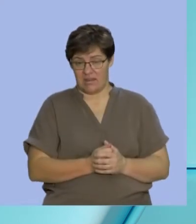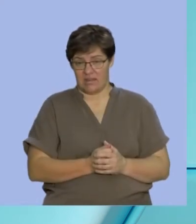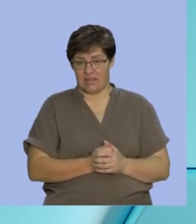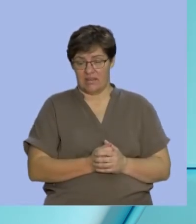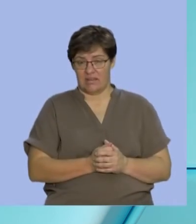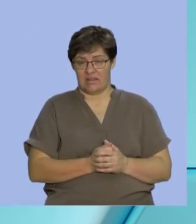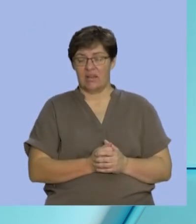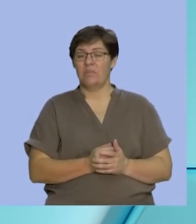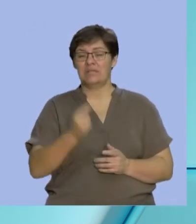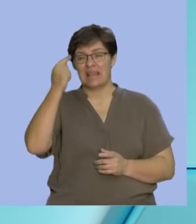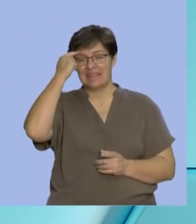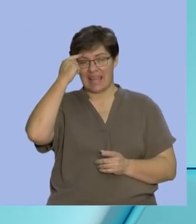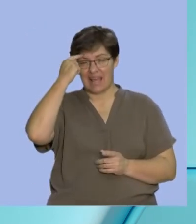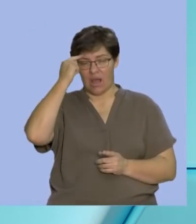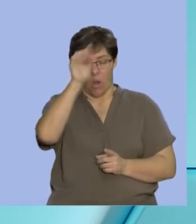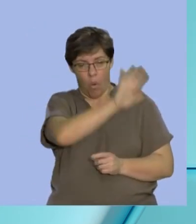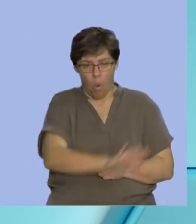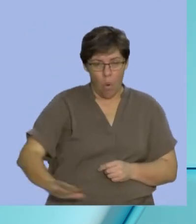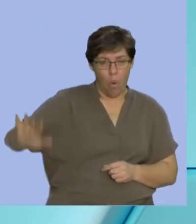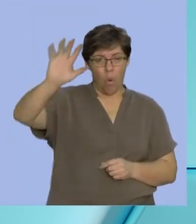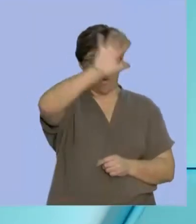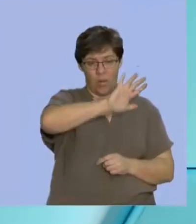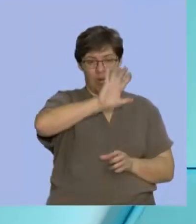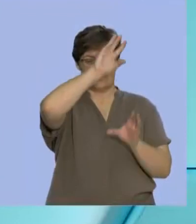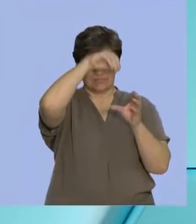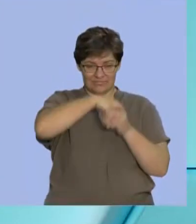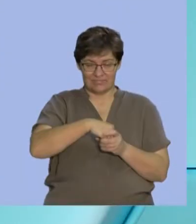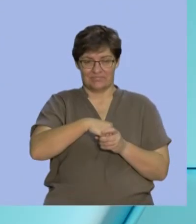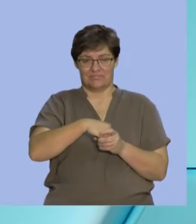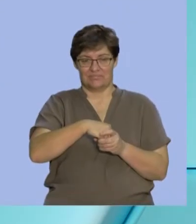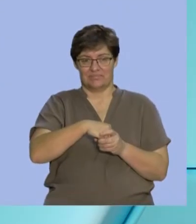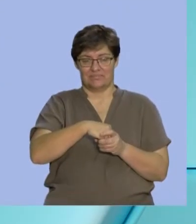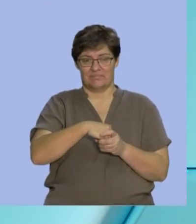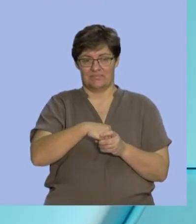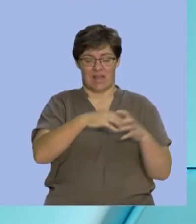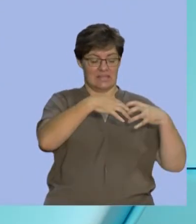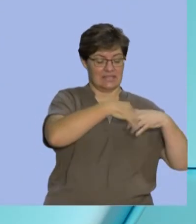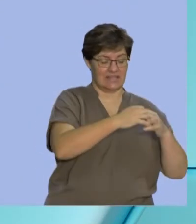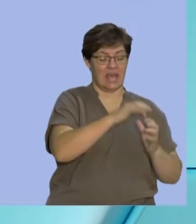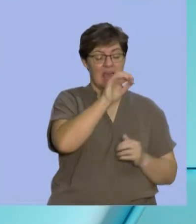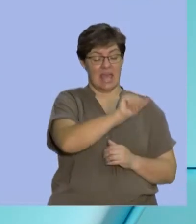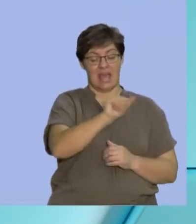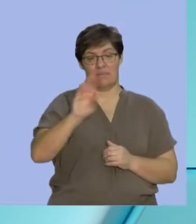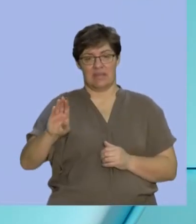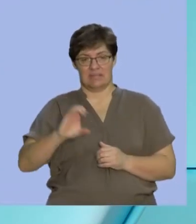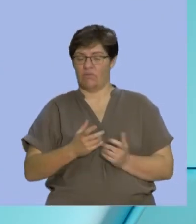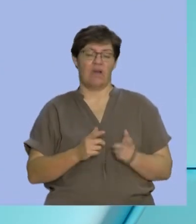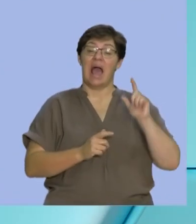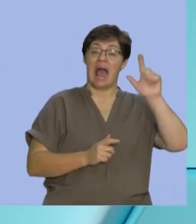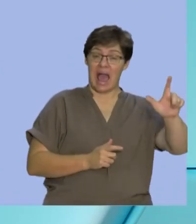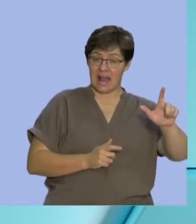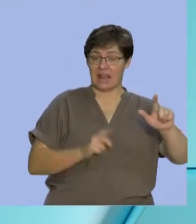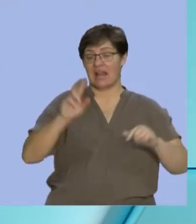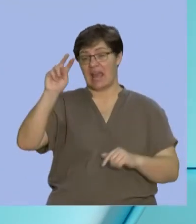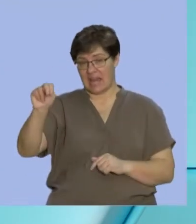to consider all of those that are in the sets A, B, oh sorry the neck